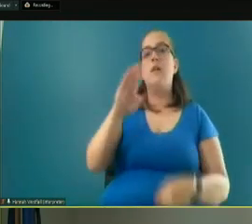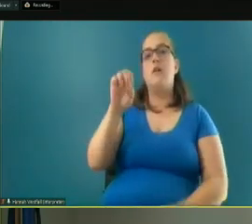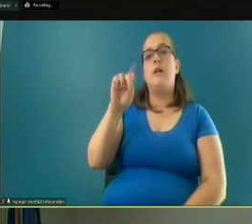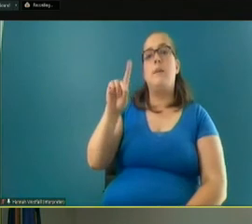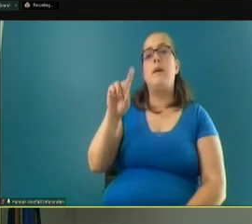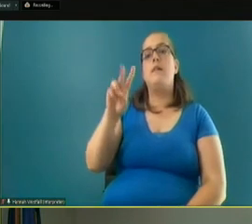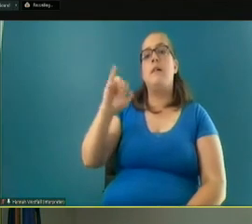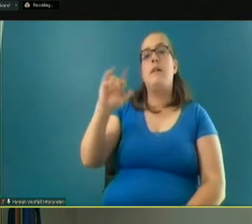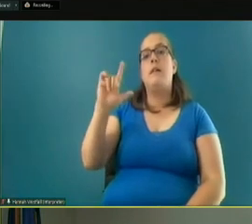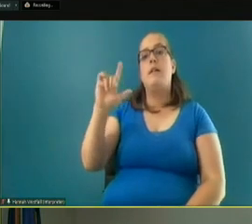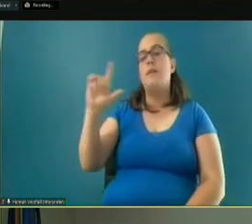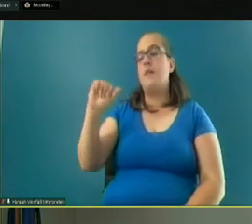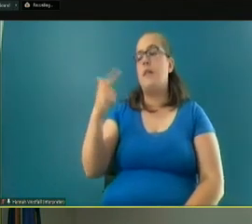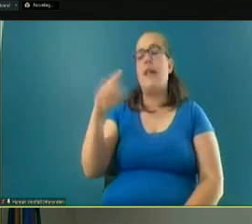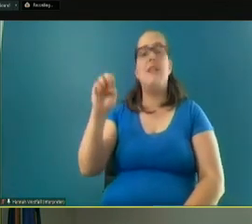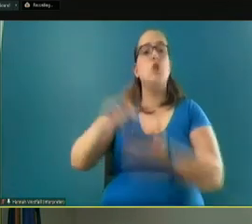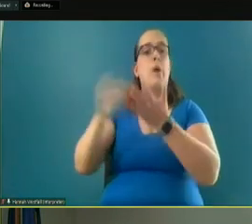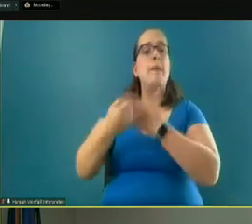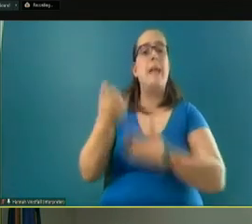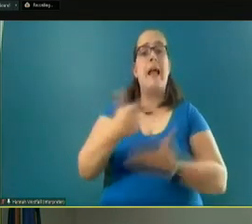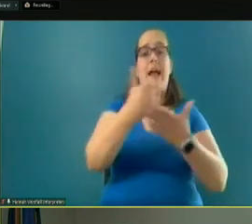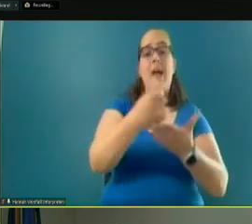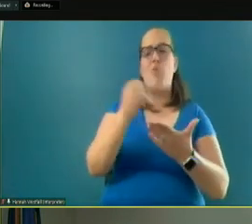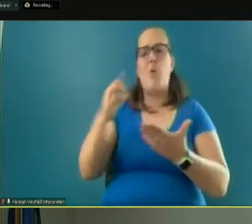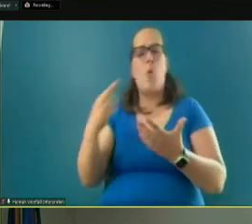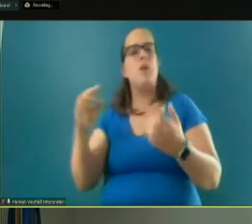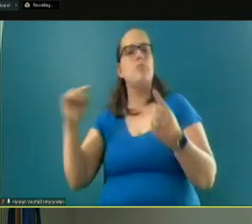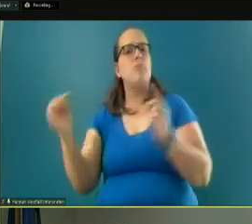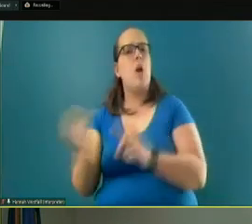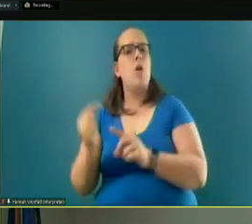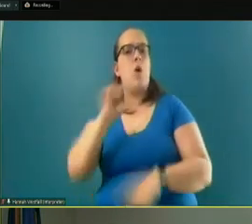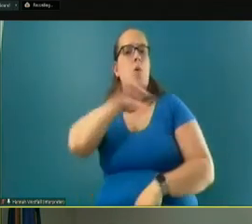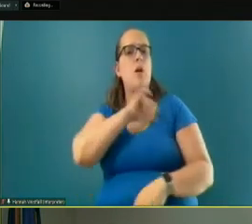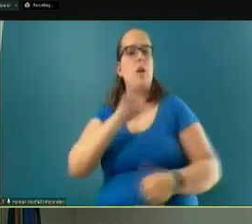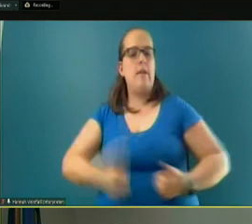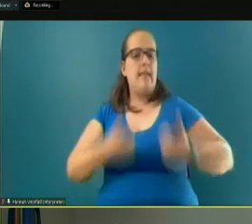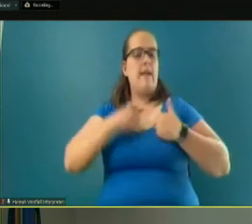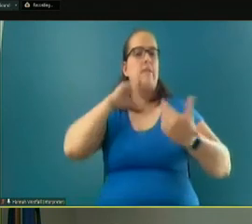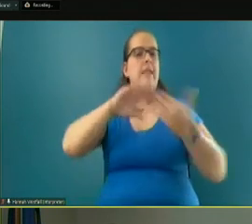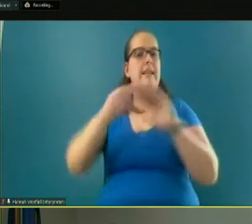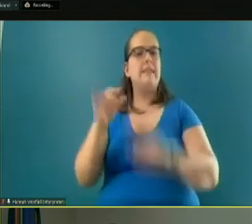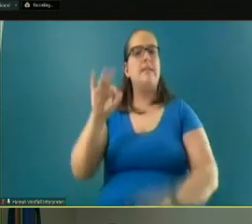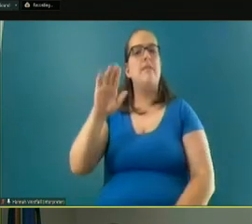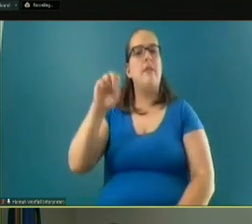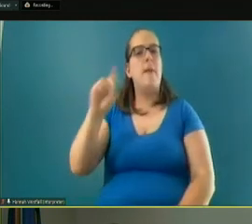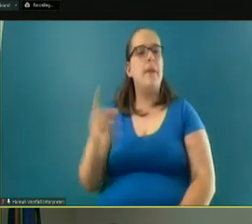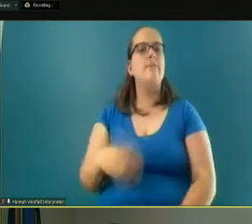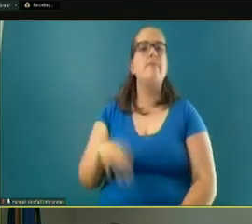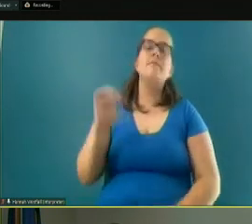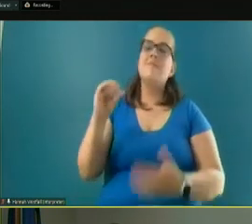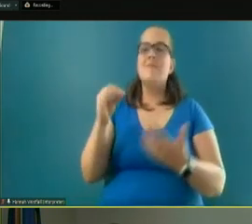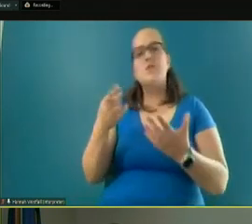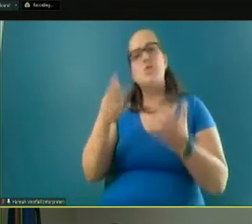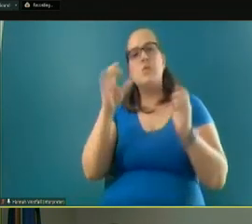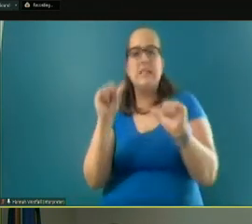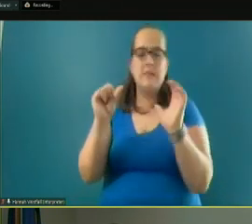project helps or hurts the quality of life of the citizens of Bend? So a little bit, you could read